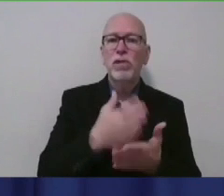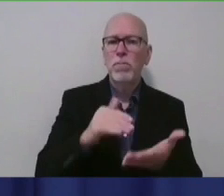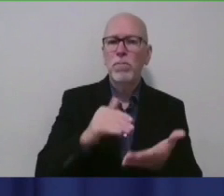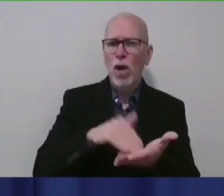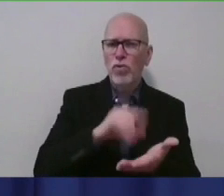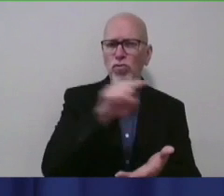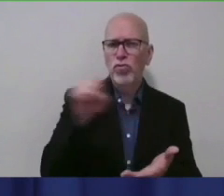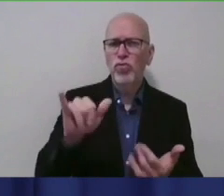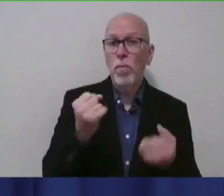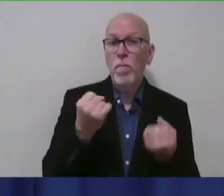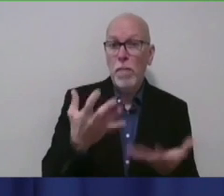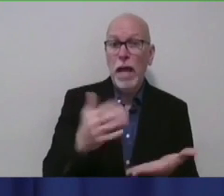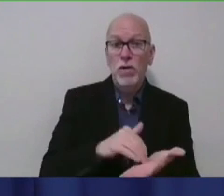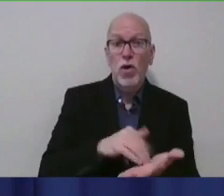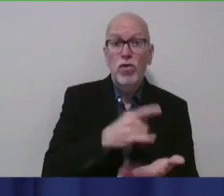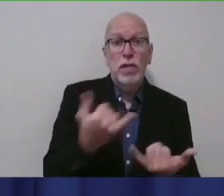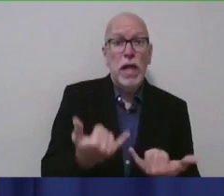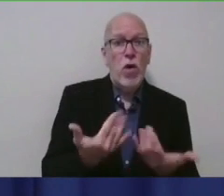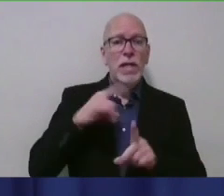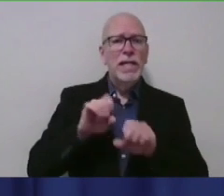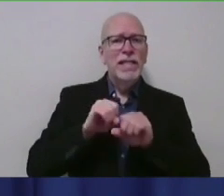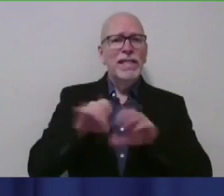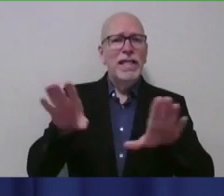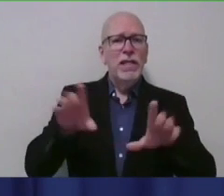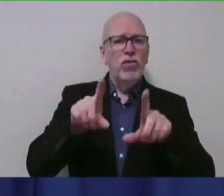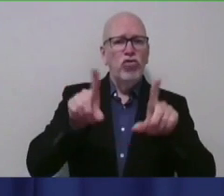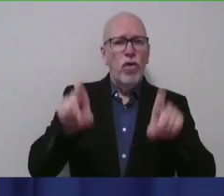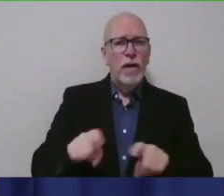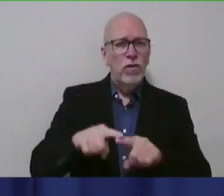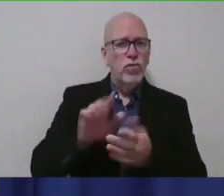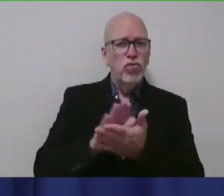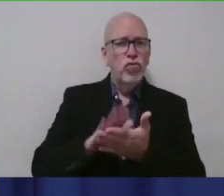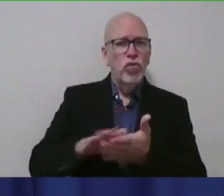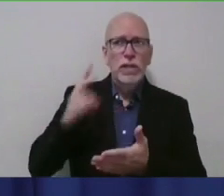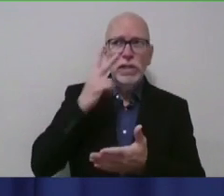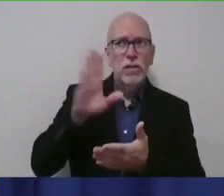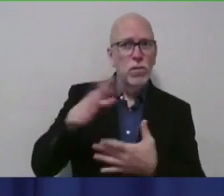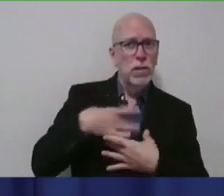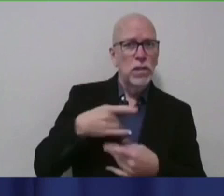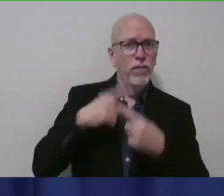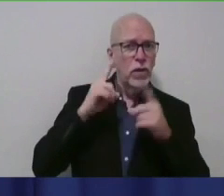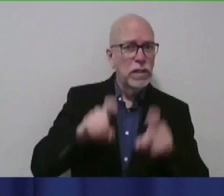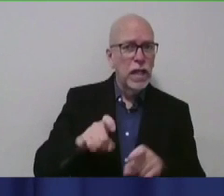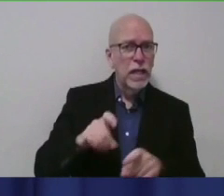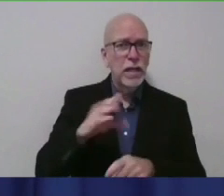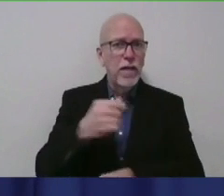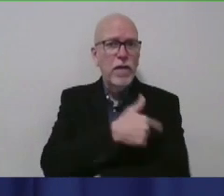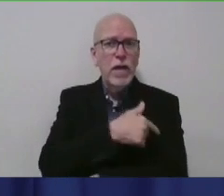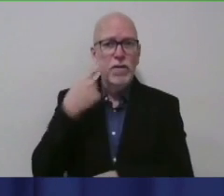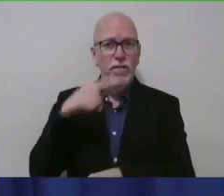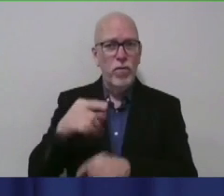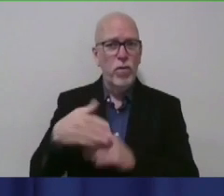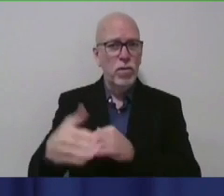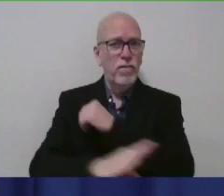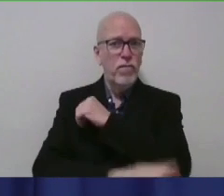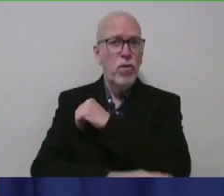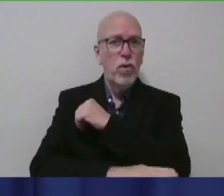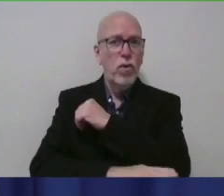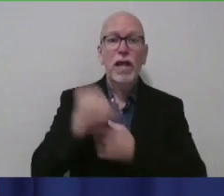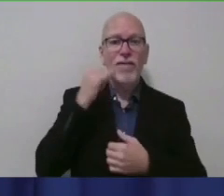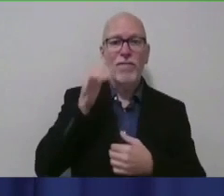clinicians are now offering vaccine out of their clinics in testing and vaccination for the coming school year if parents give their consent.